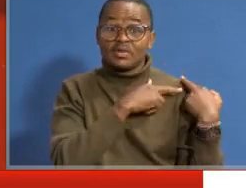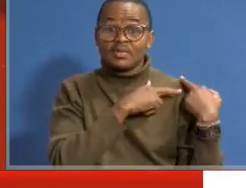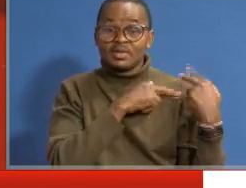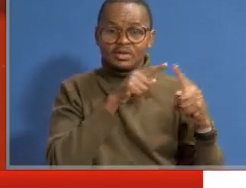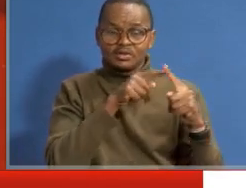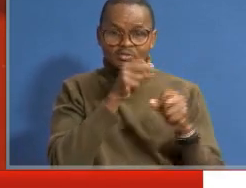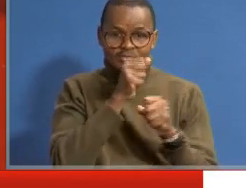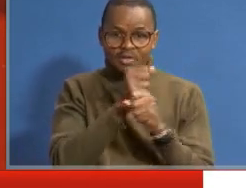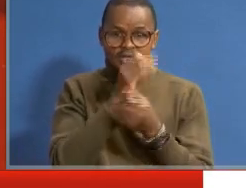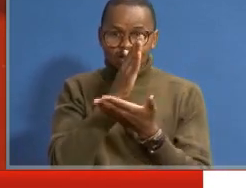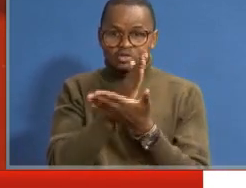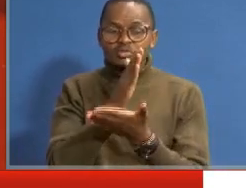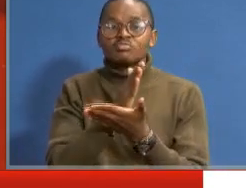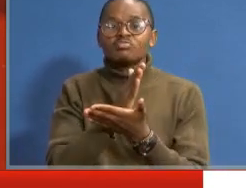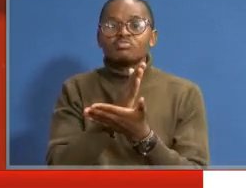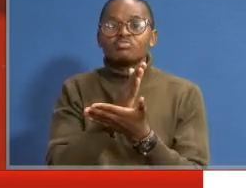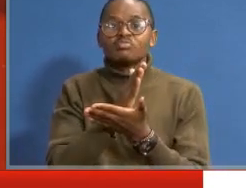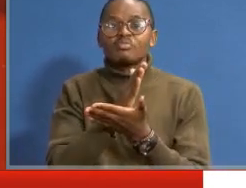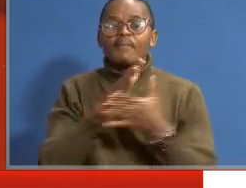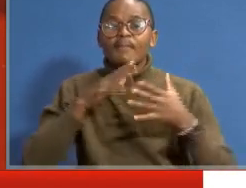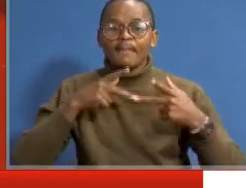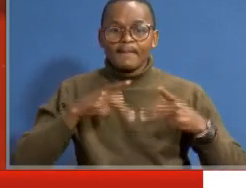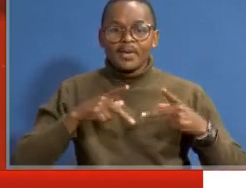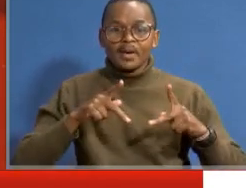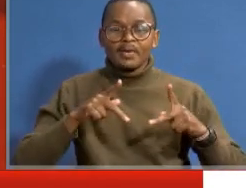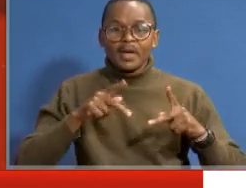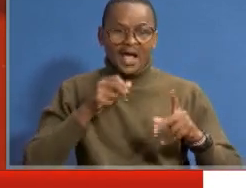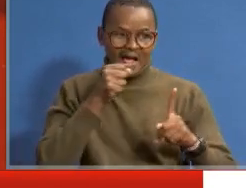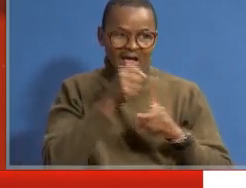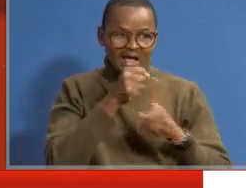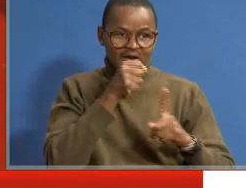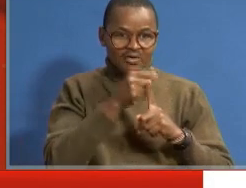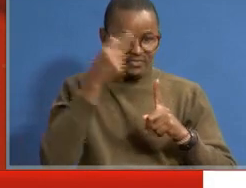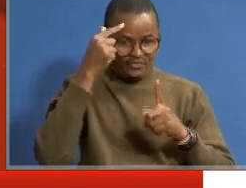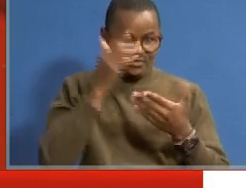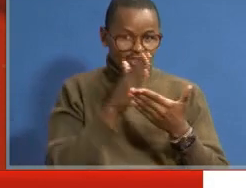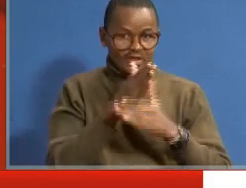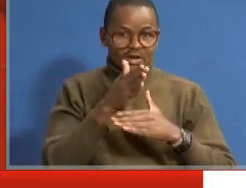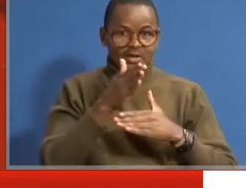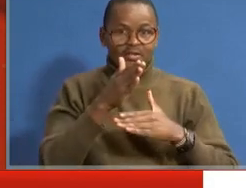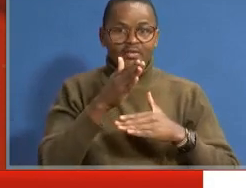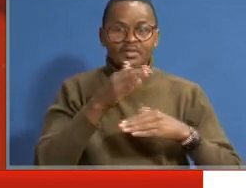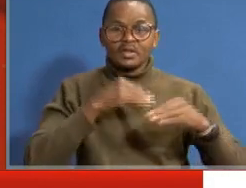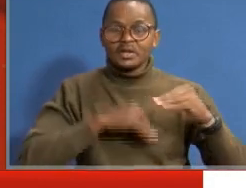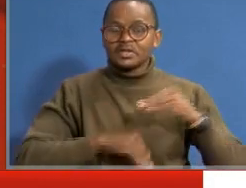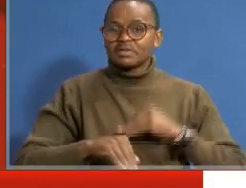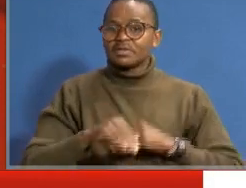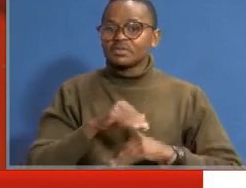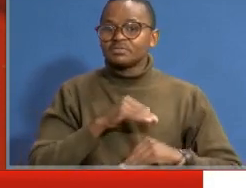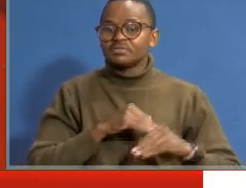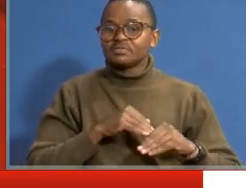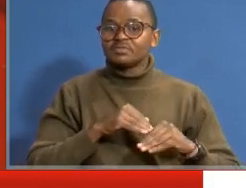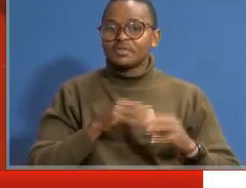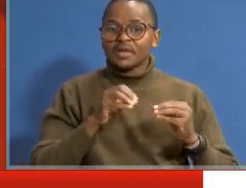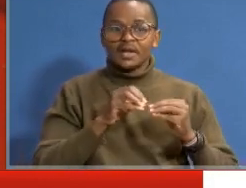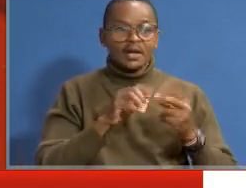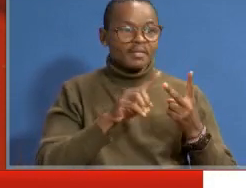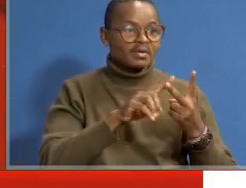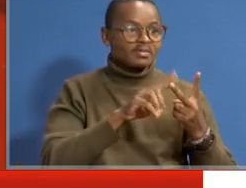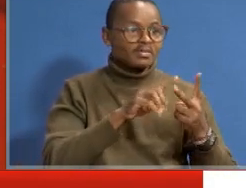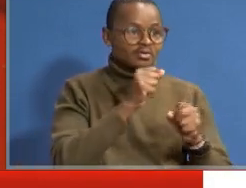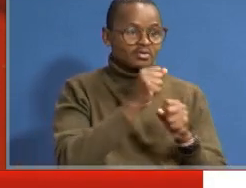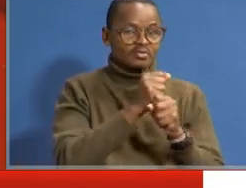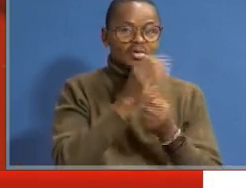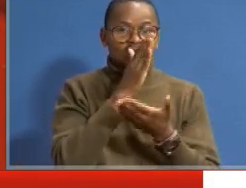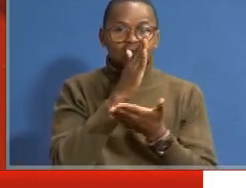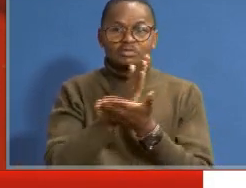is to make sure that person advocate for the rights of persons with disability. Number two, to